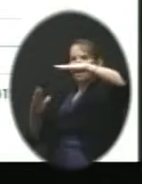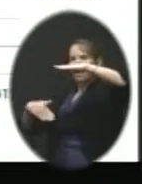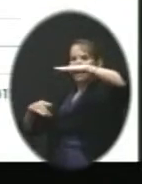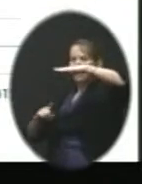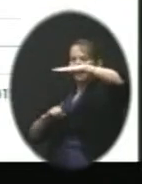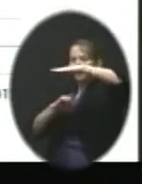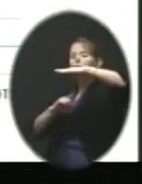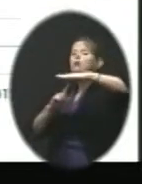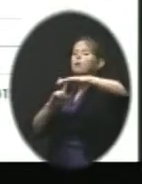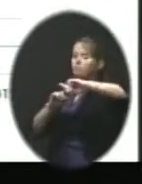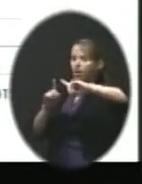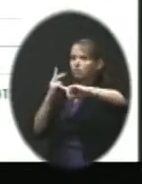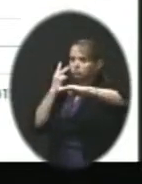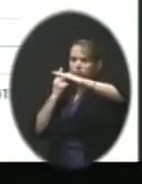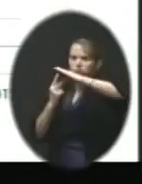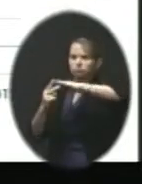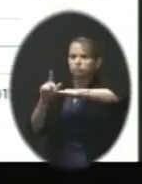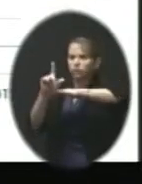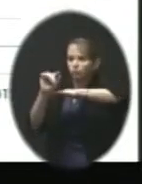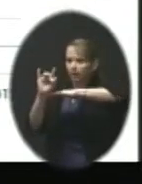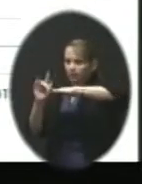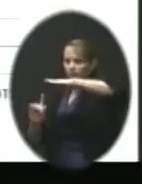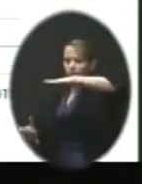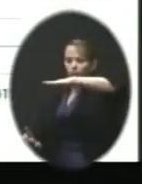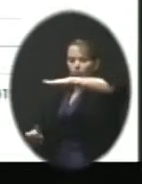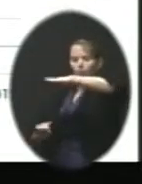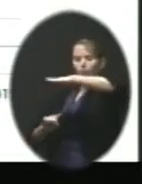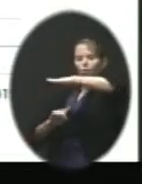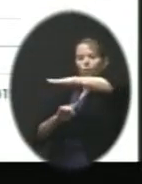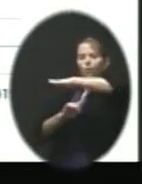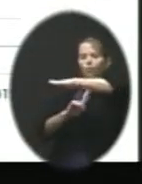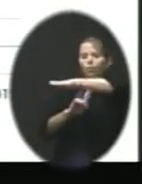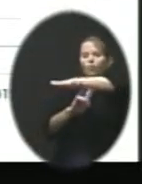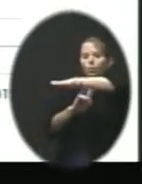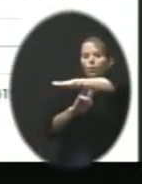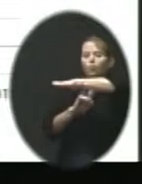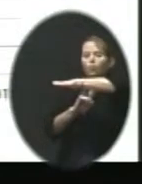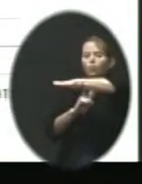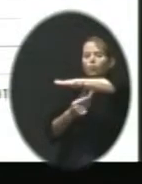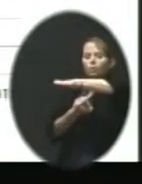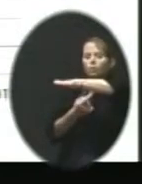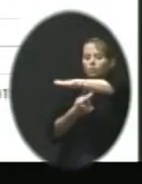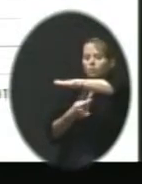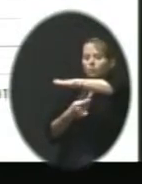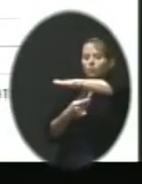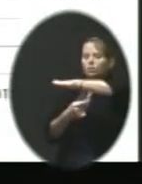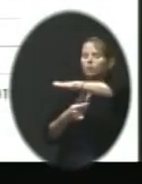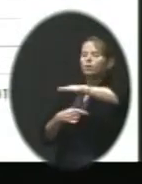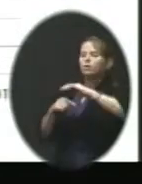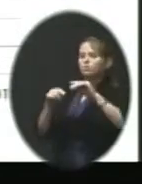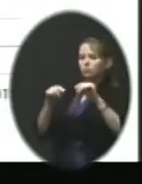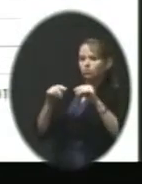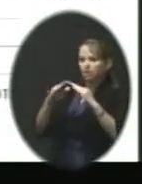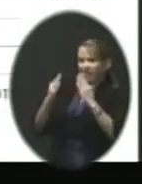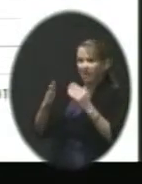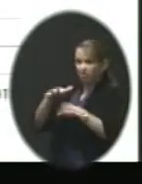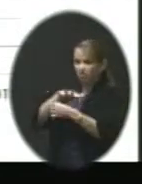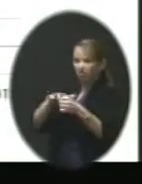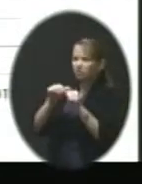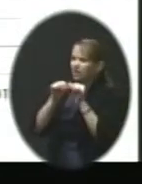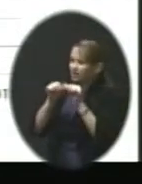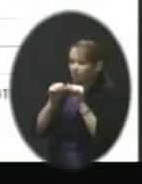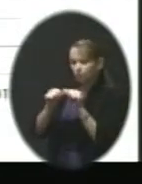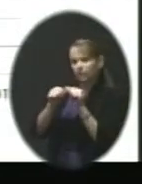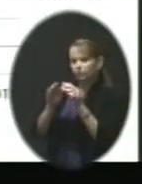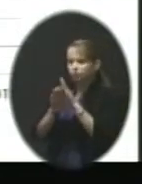But sure enough, as we project out to 2018, that upward trend continues at a neighborhood that's continuing to develop and build out with lots